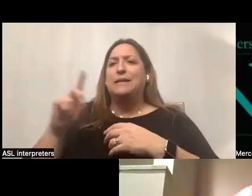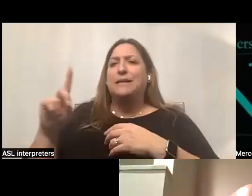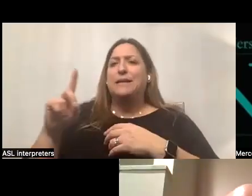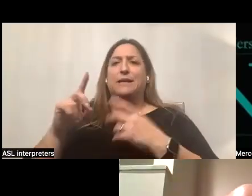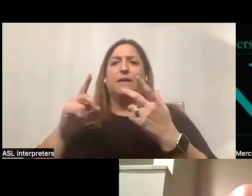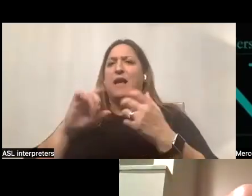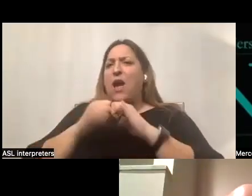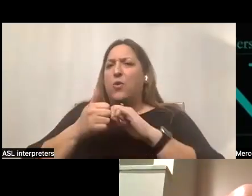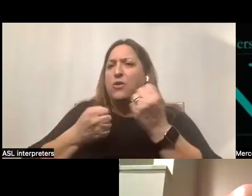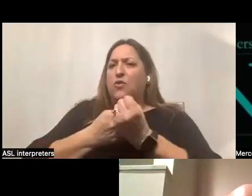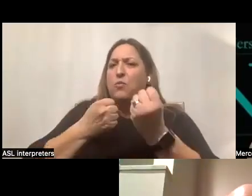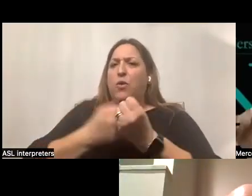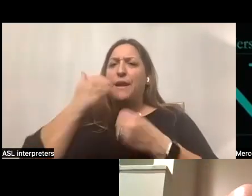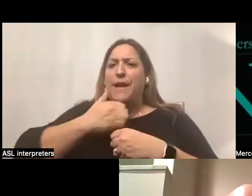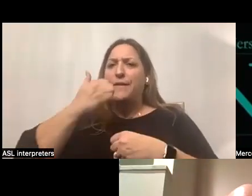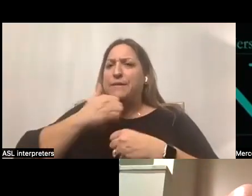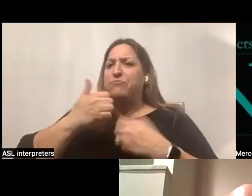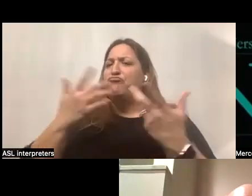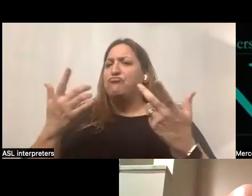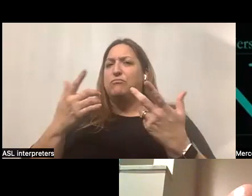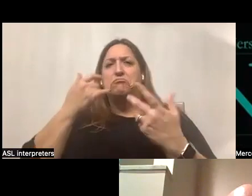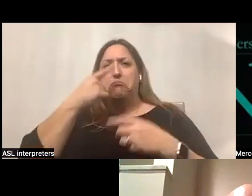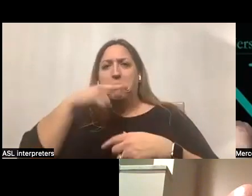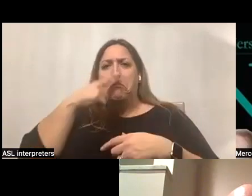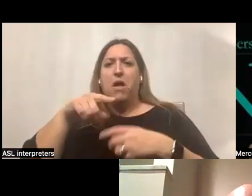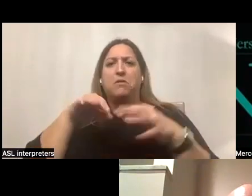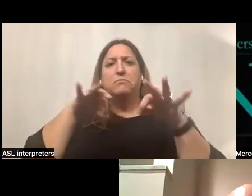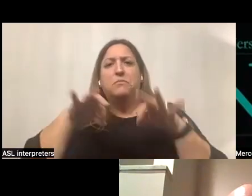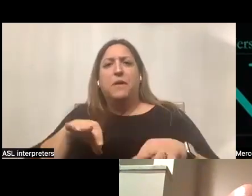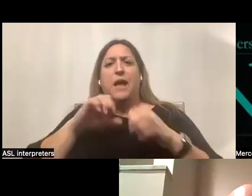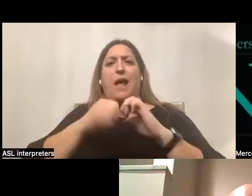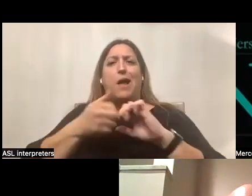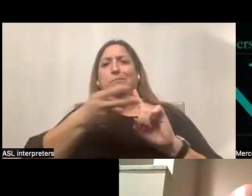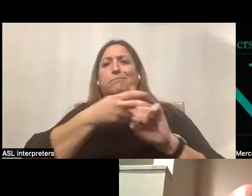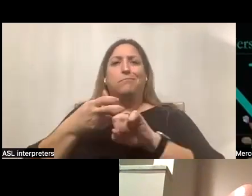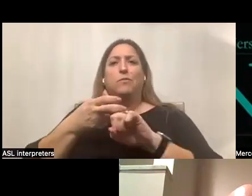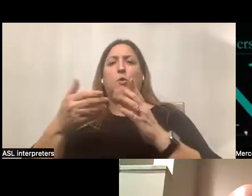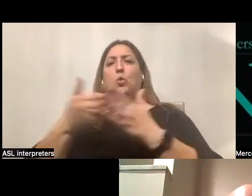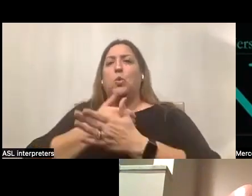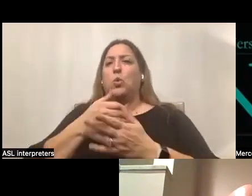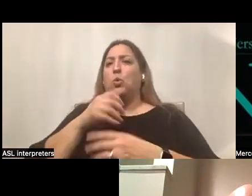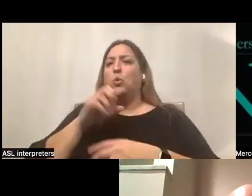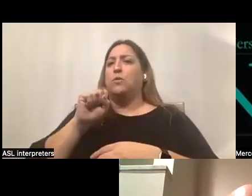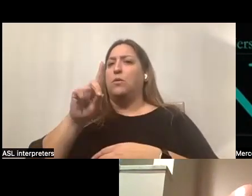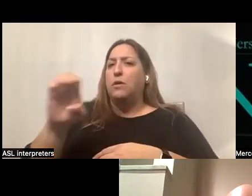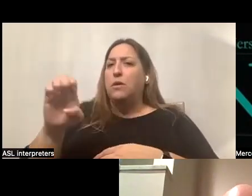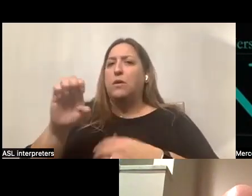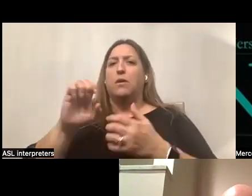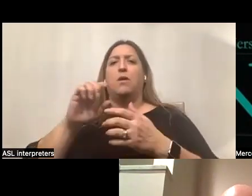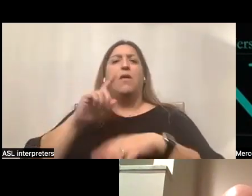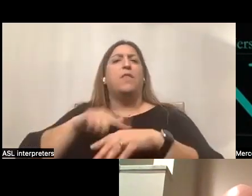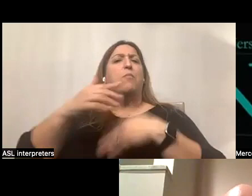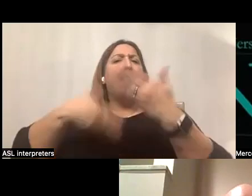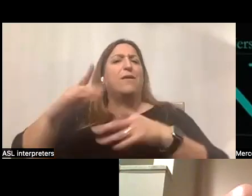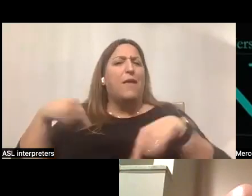basis. And if you could mention how you onboard a new self-directed employee and about how long that takes. I've heard